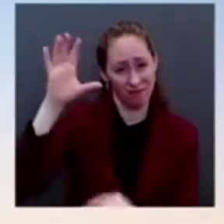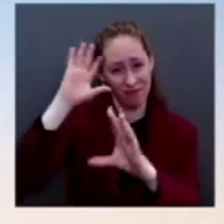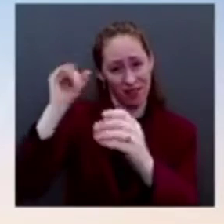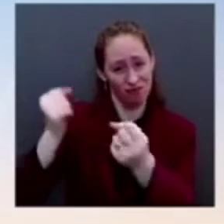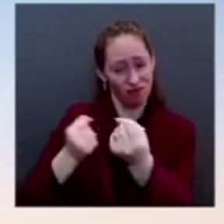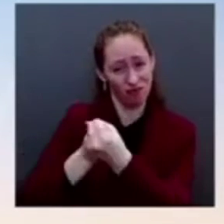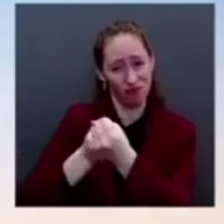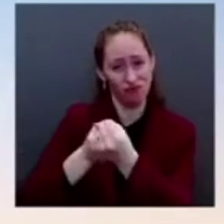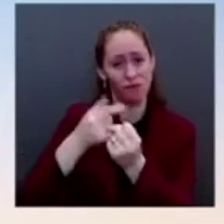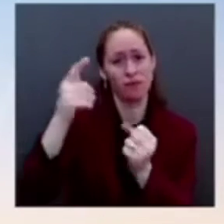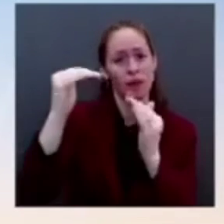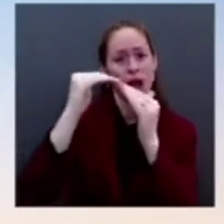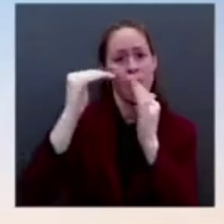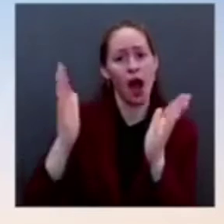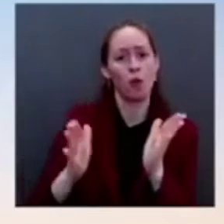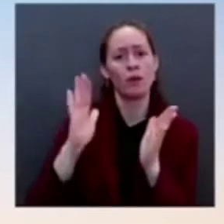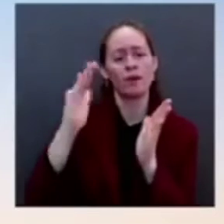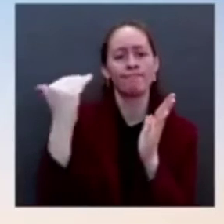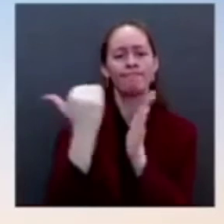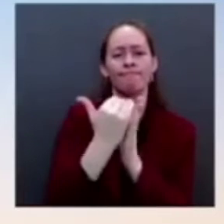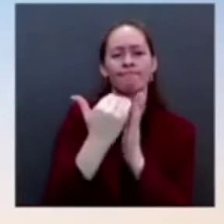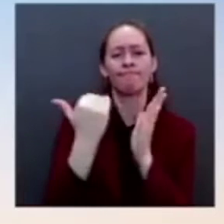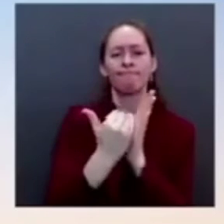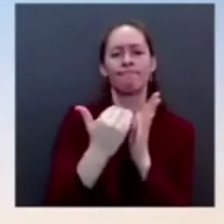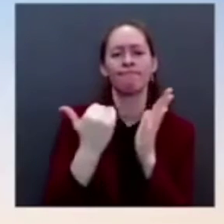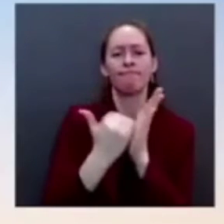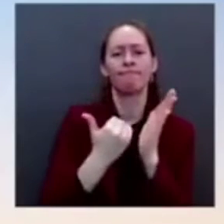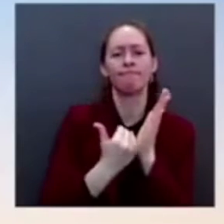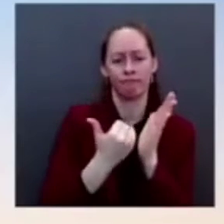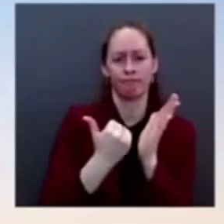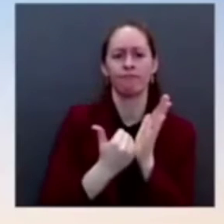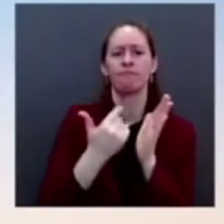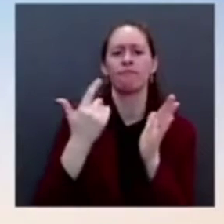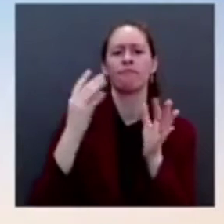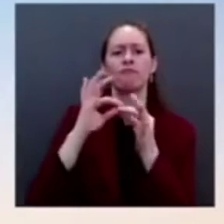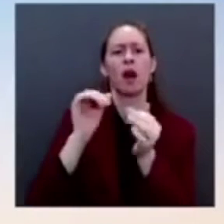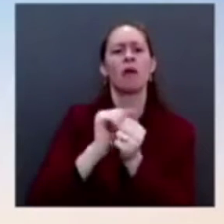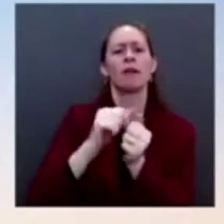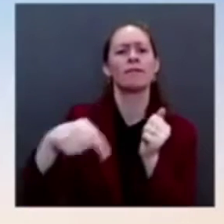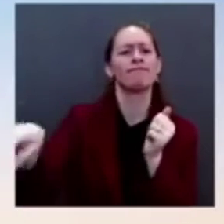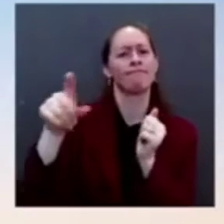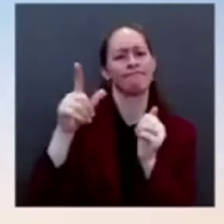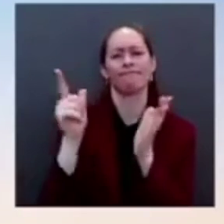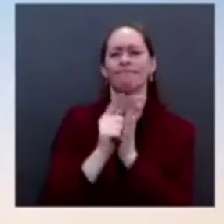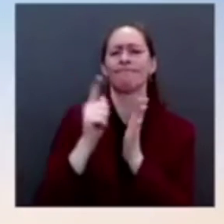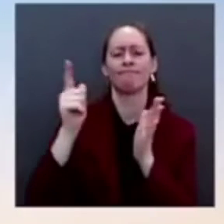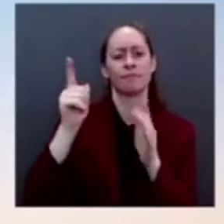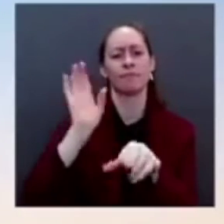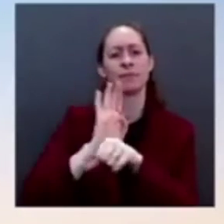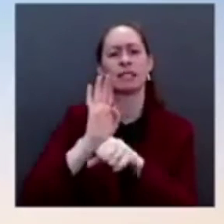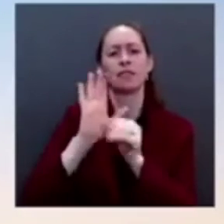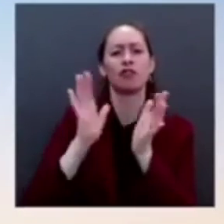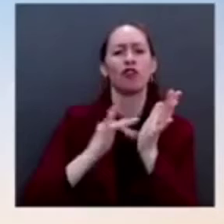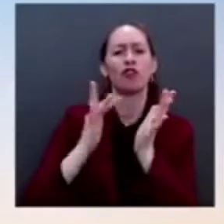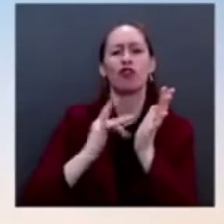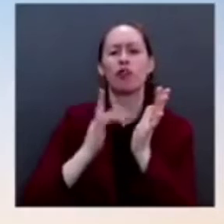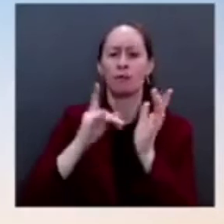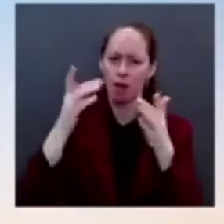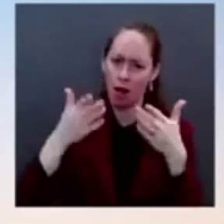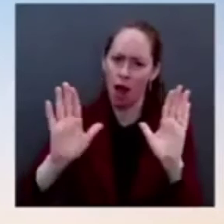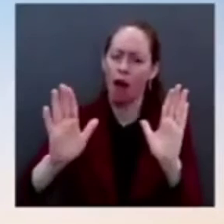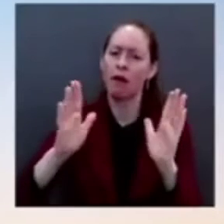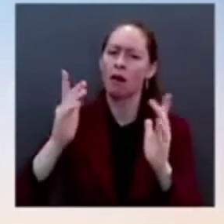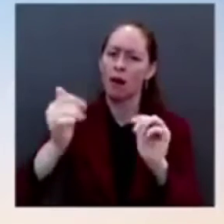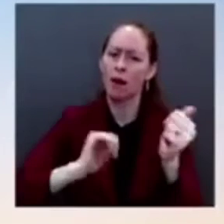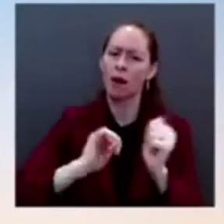I know that they were brought up in June. Yeah. Has he asked the speaker to bring any of those bills to the floor? So